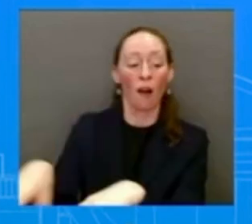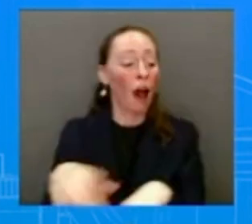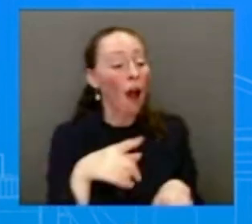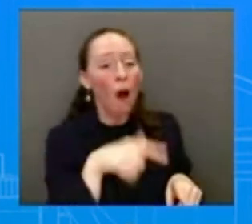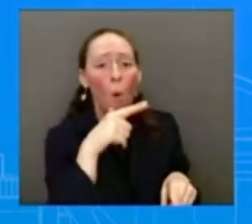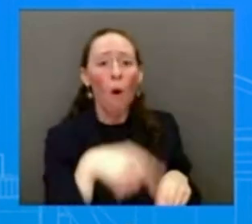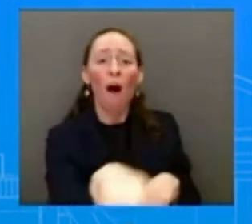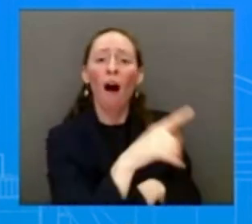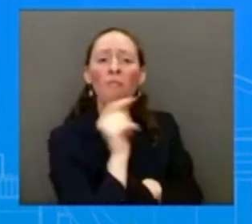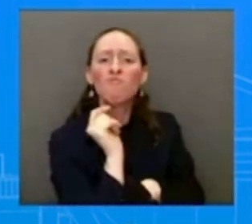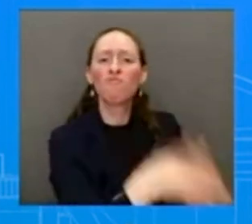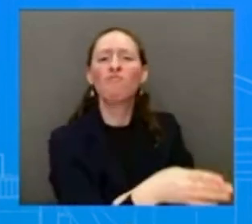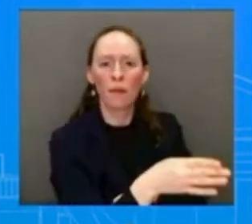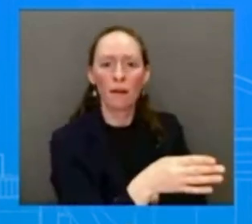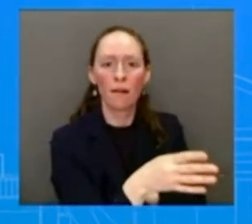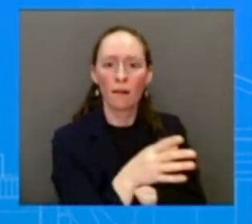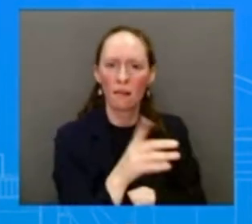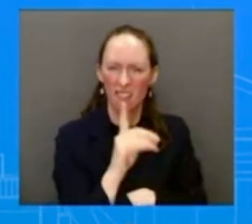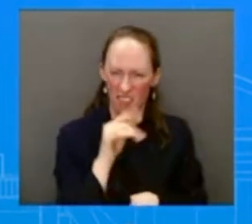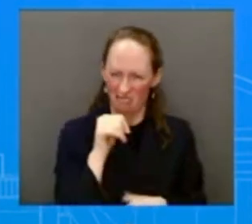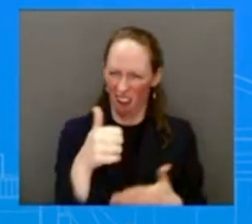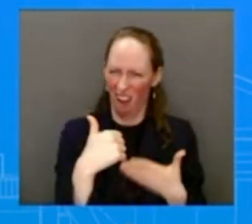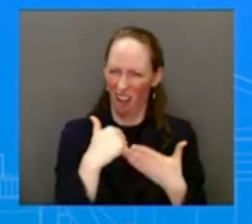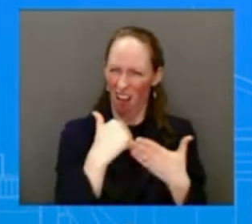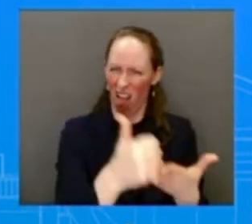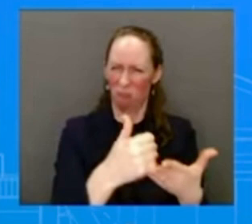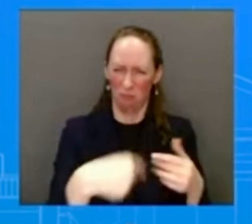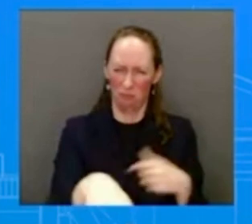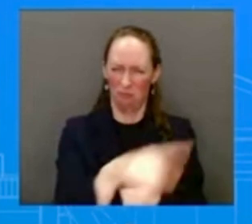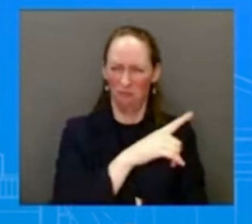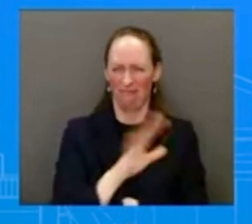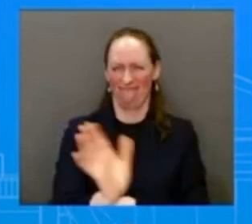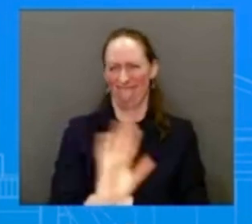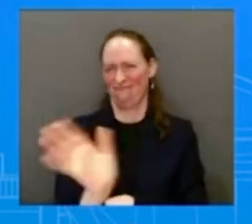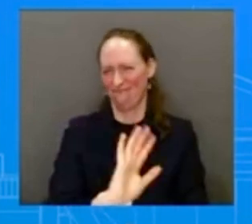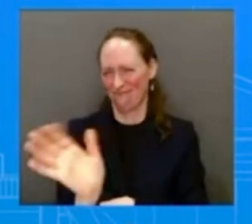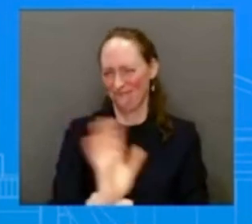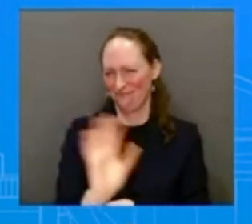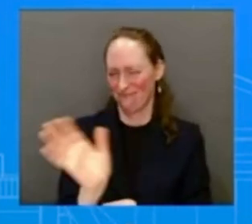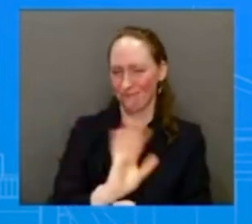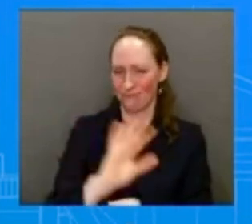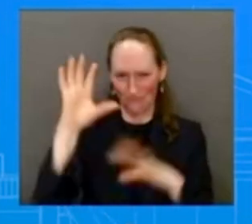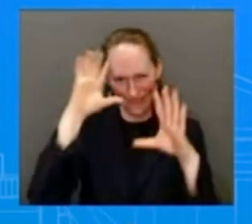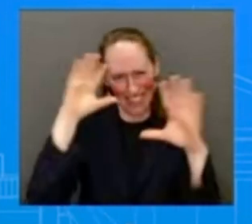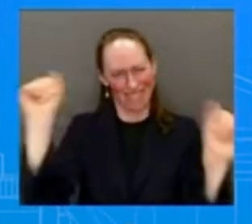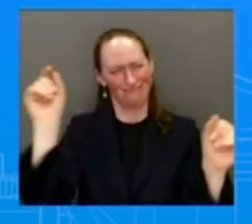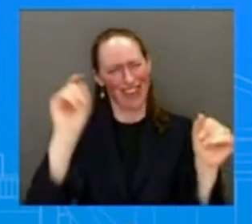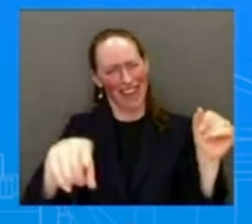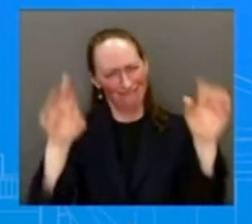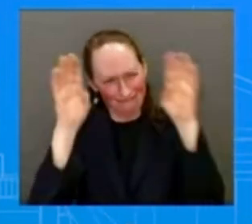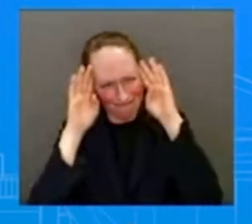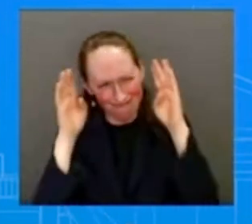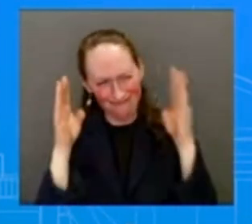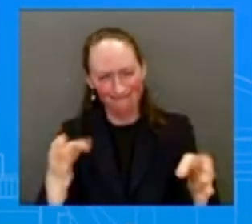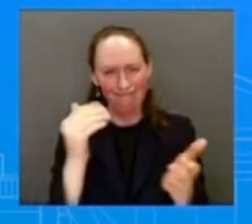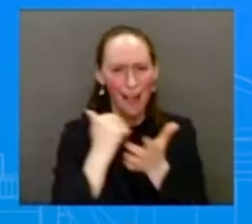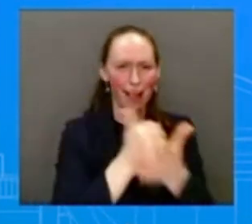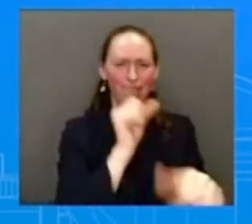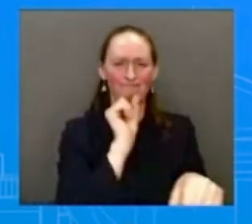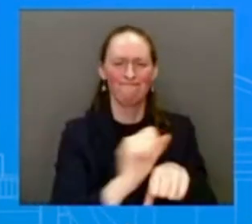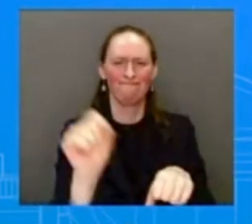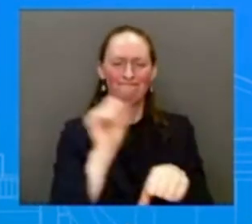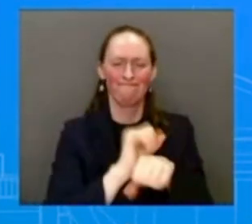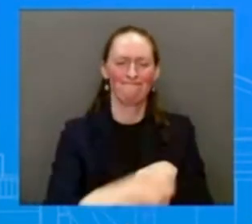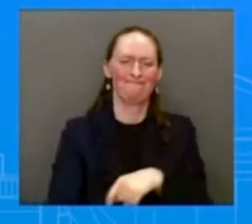this past two years in his presidency. The president has also made clear he will veto H.R.1, another bill that House Republicans